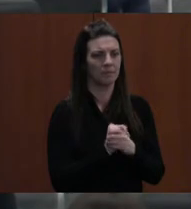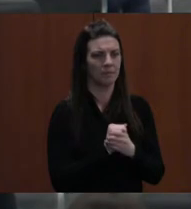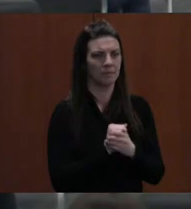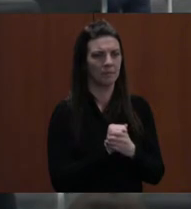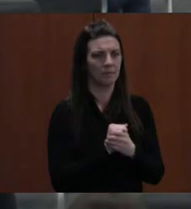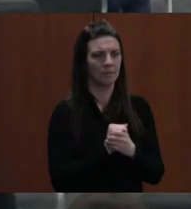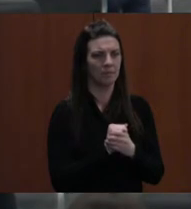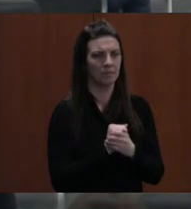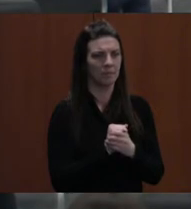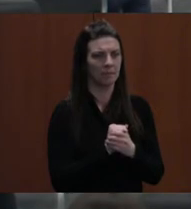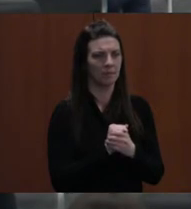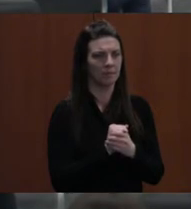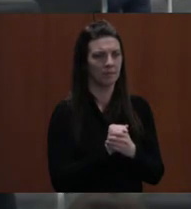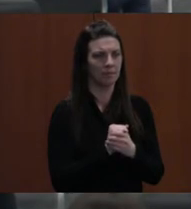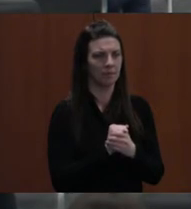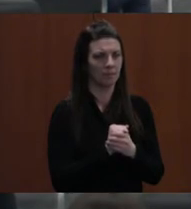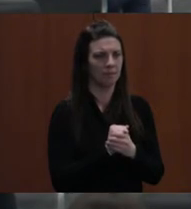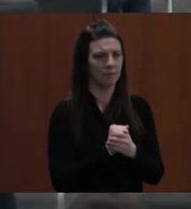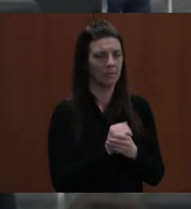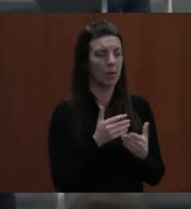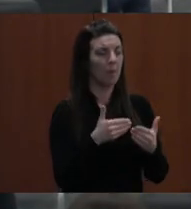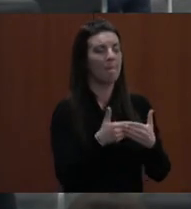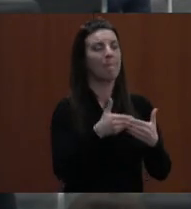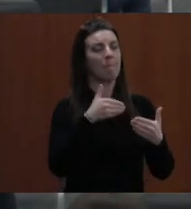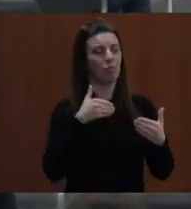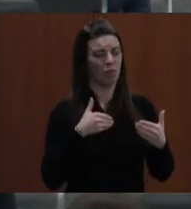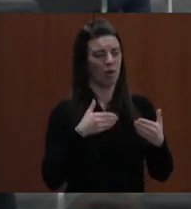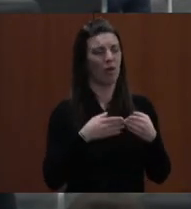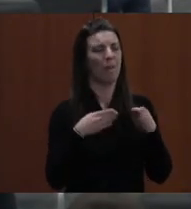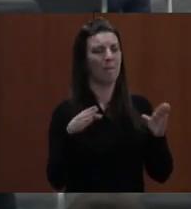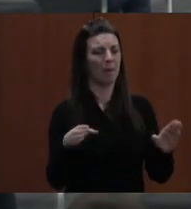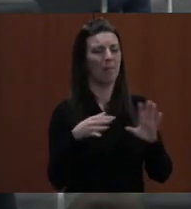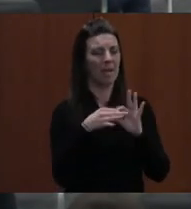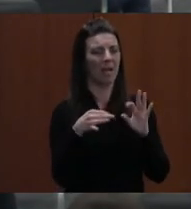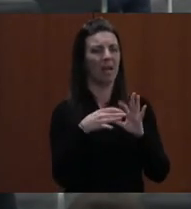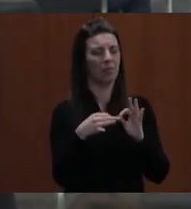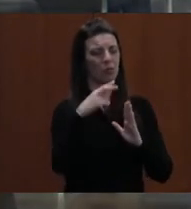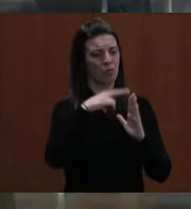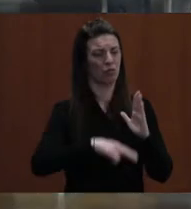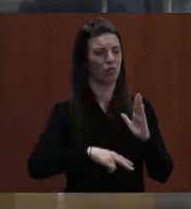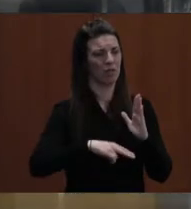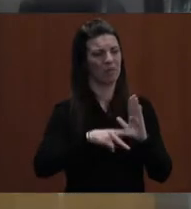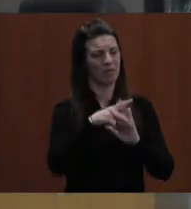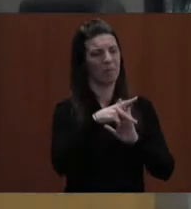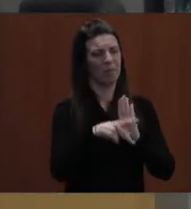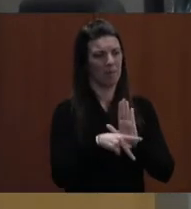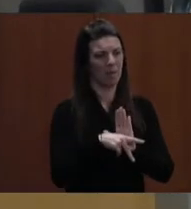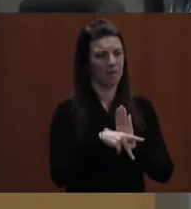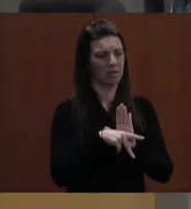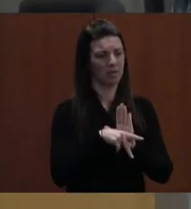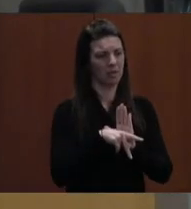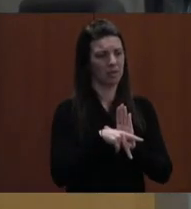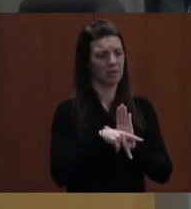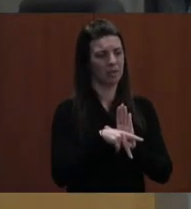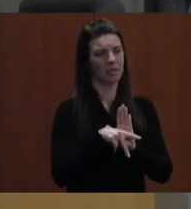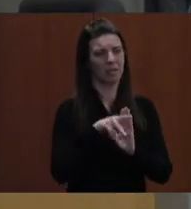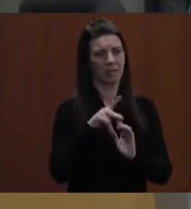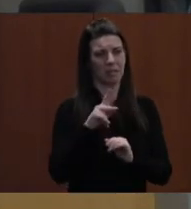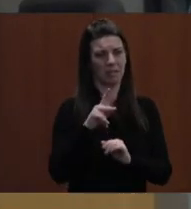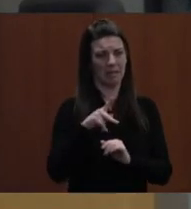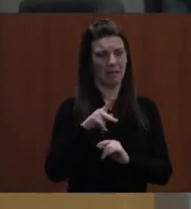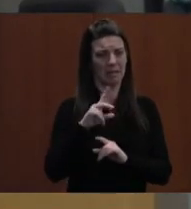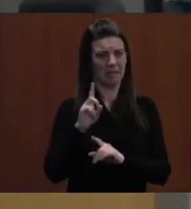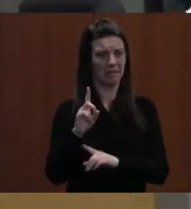And prior to public comment, I always read from policy KD with regard to